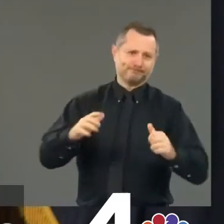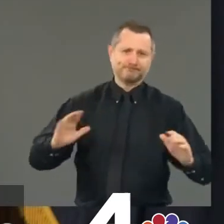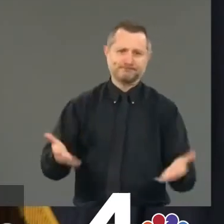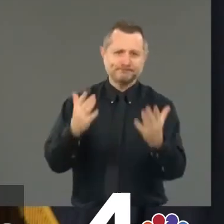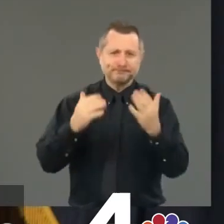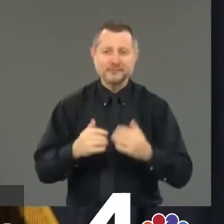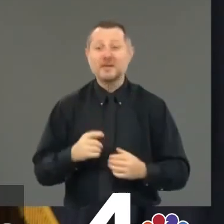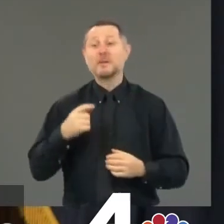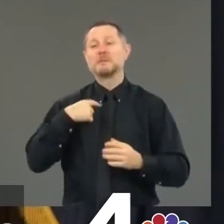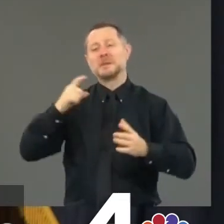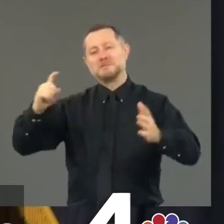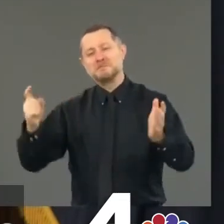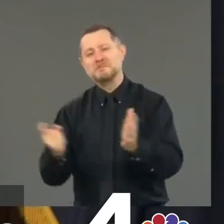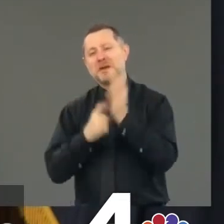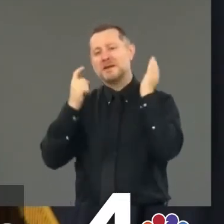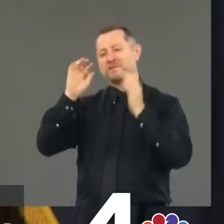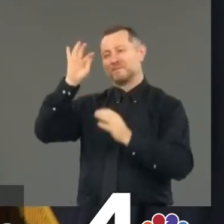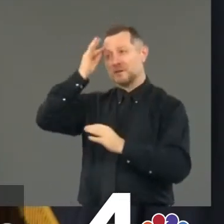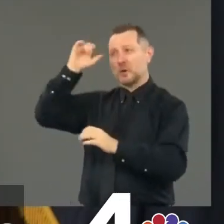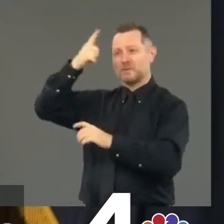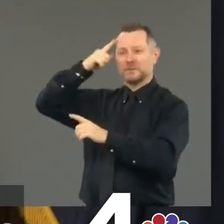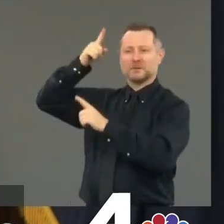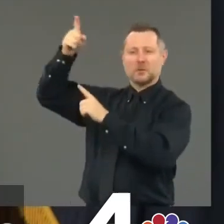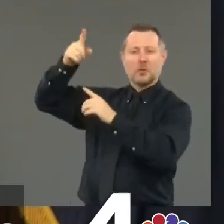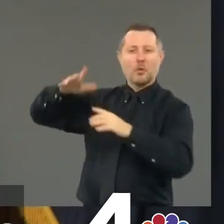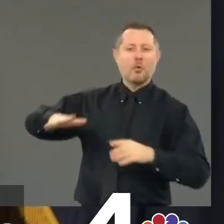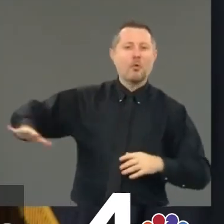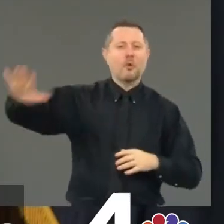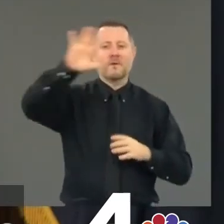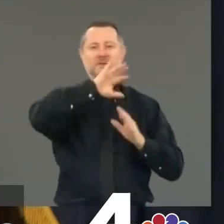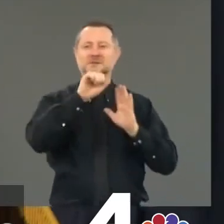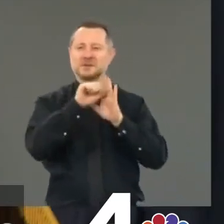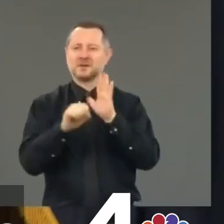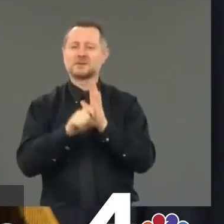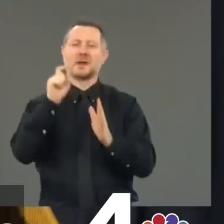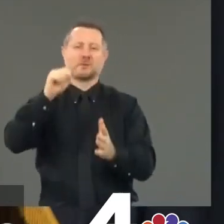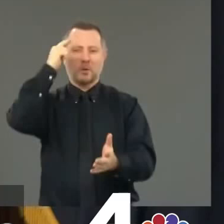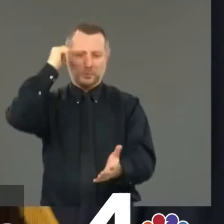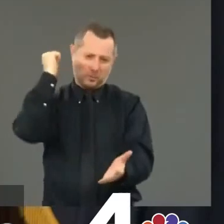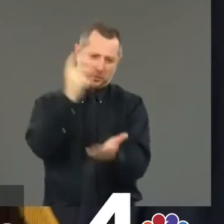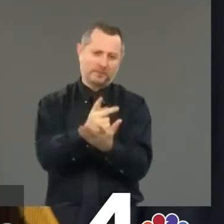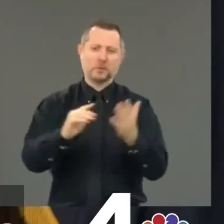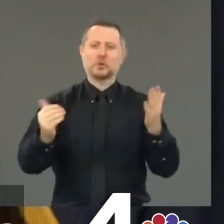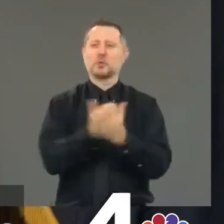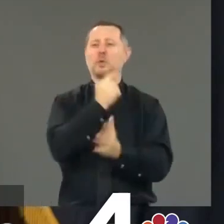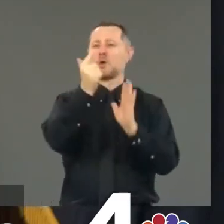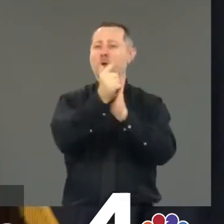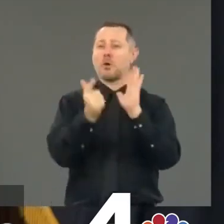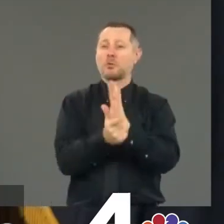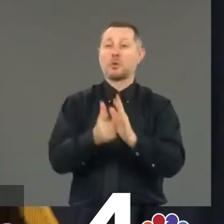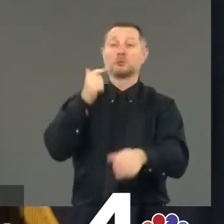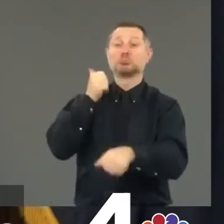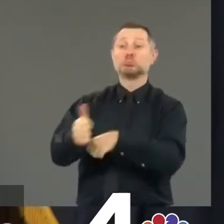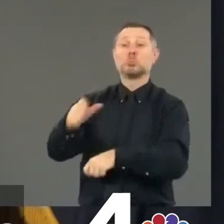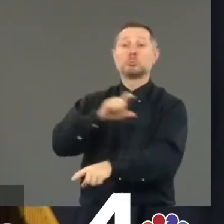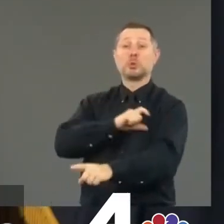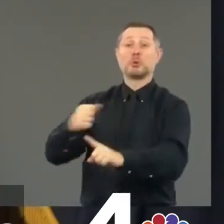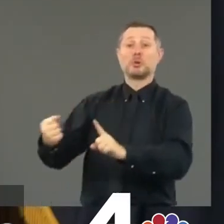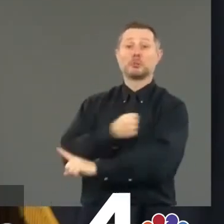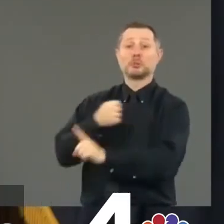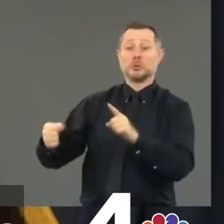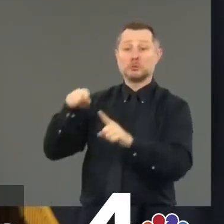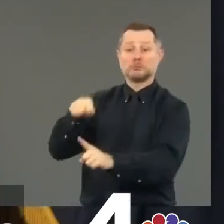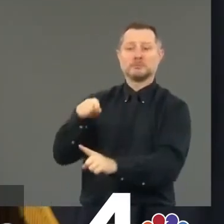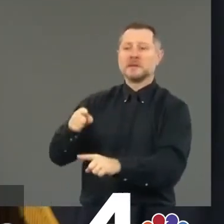man that the federal government and every state government pass a law that says allegations of police abuse cannot be investigated by